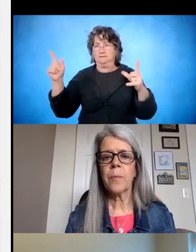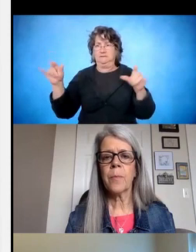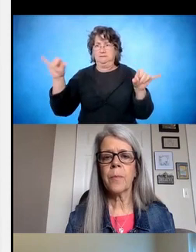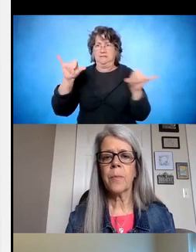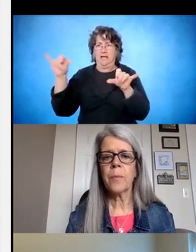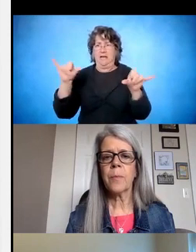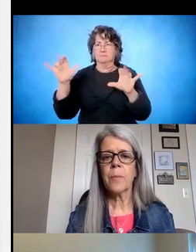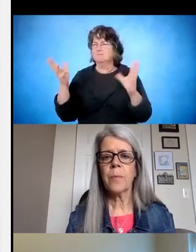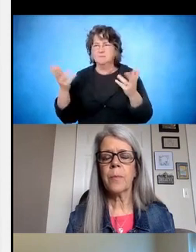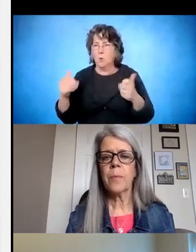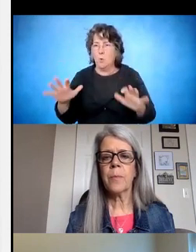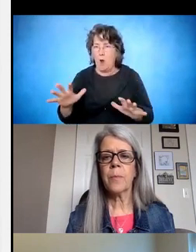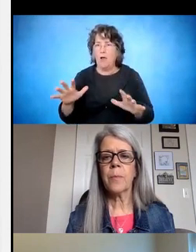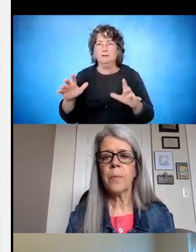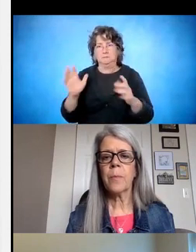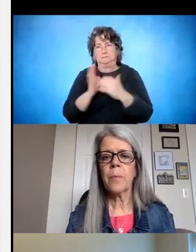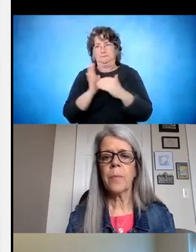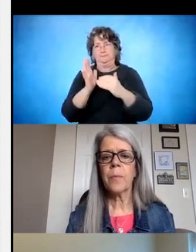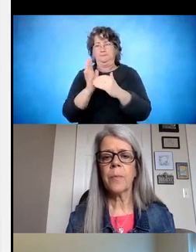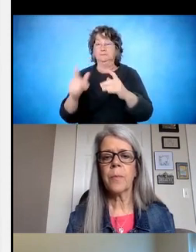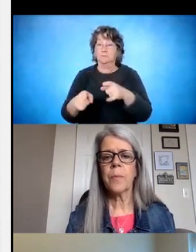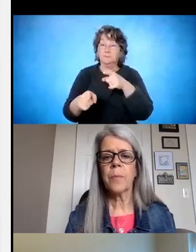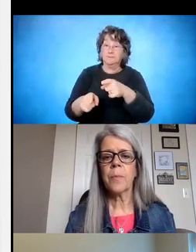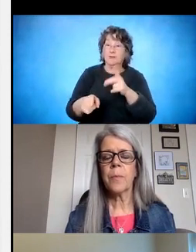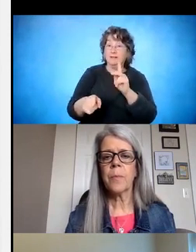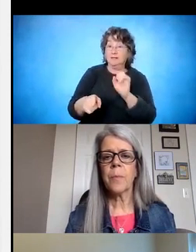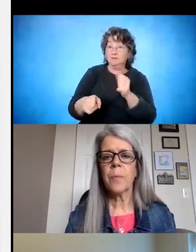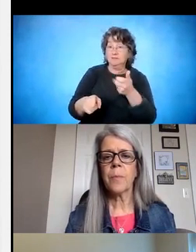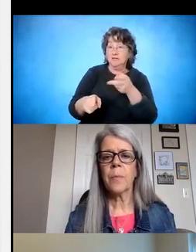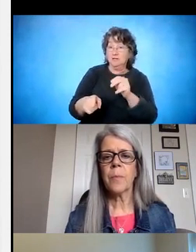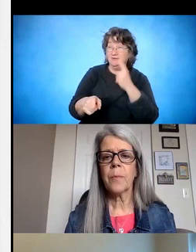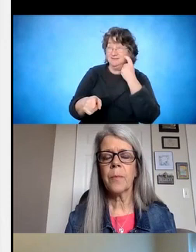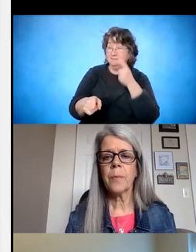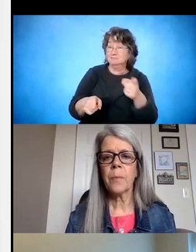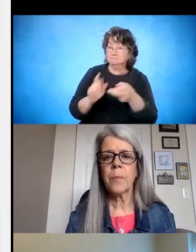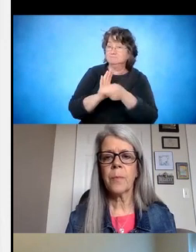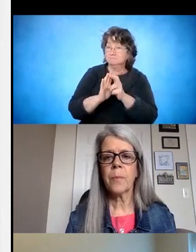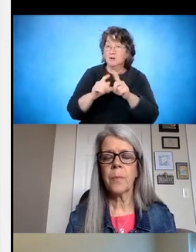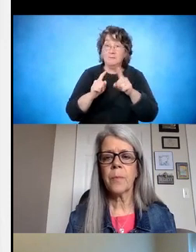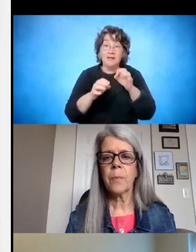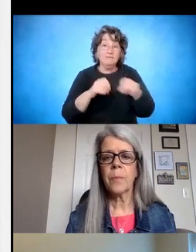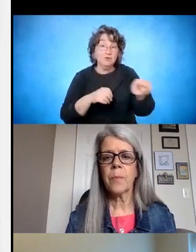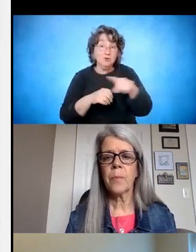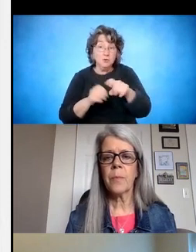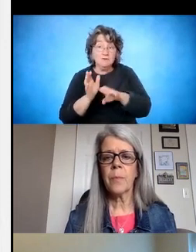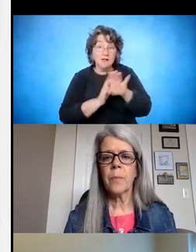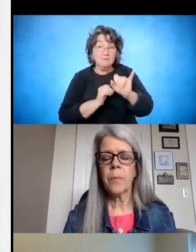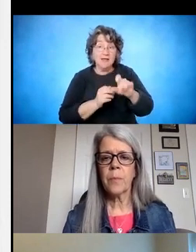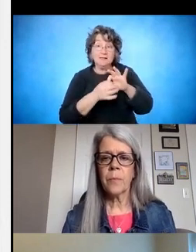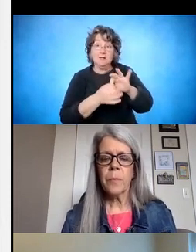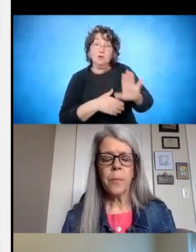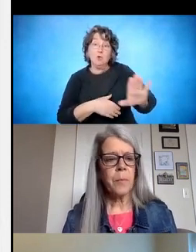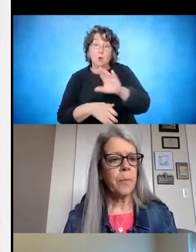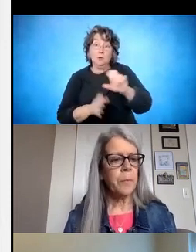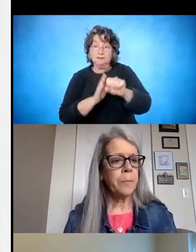those sections. So hopefully, if you guys have a chance or have something like this developed in your state, you guys can understand how this can help drive some of